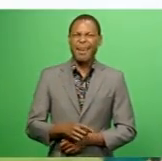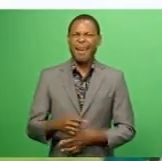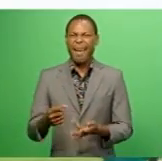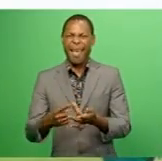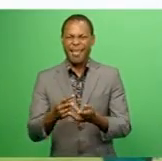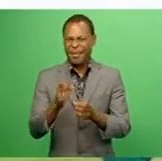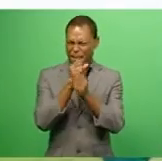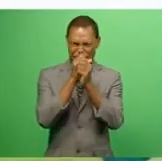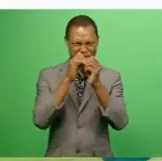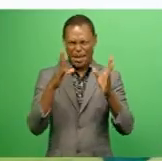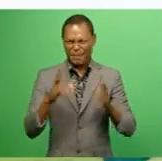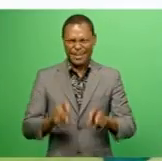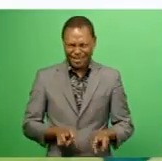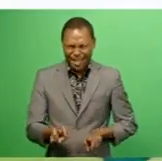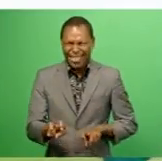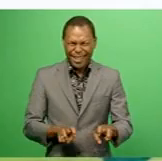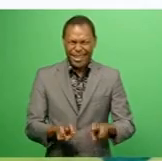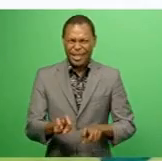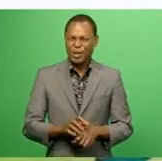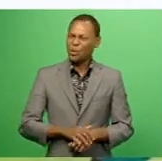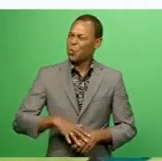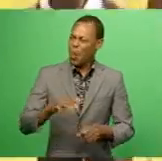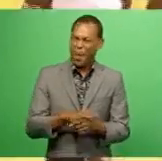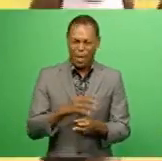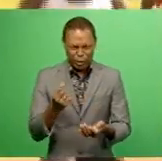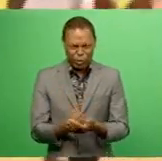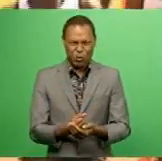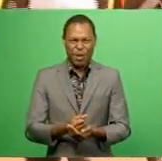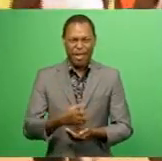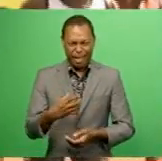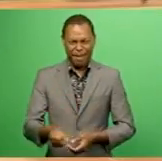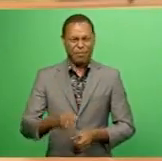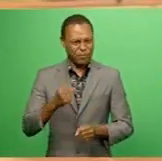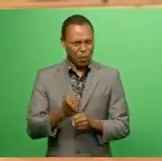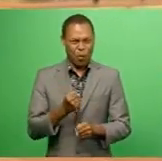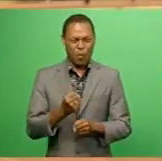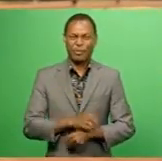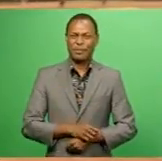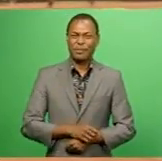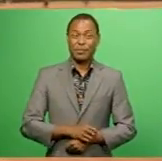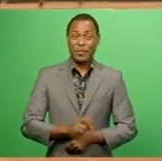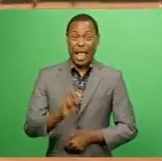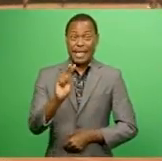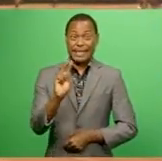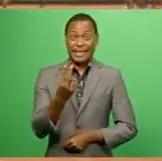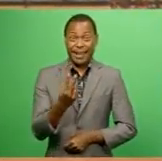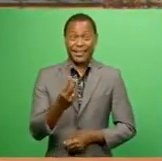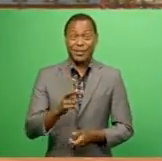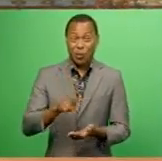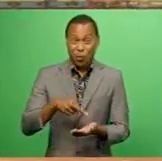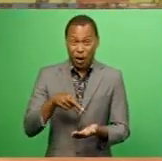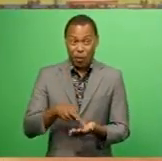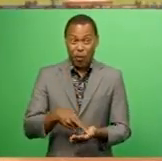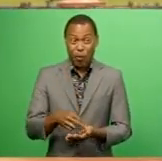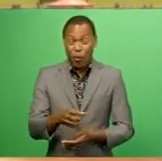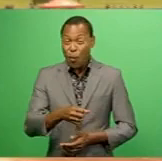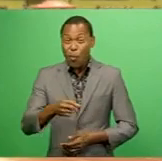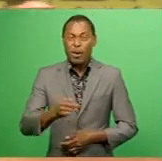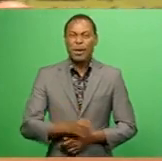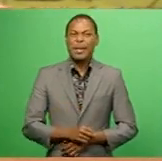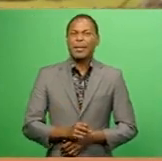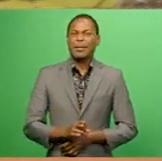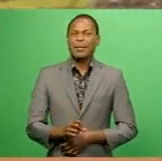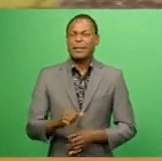like him, so I will work on ensuring that I get gold. The second record holder was set in the sub-junior 1,500